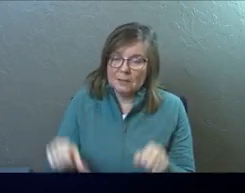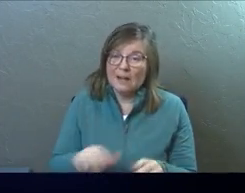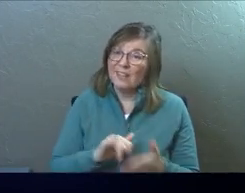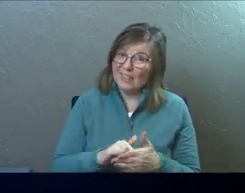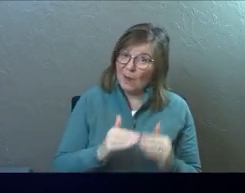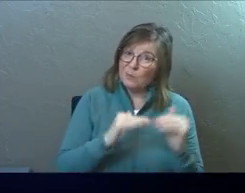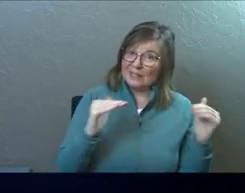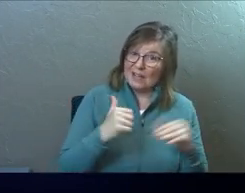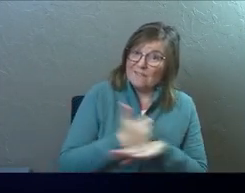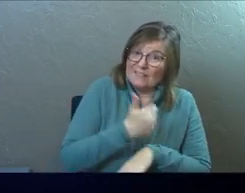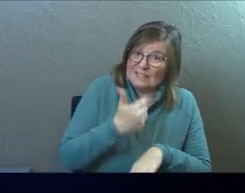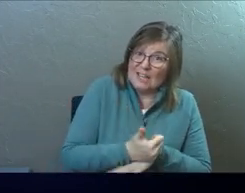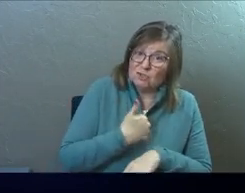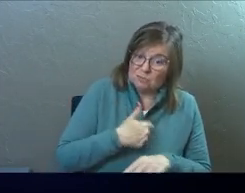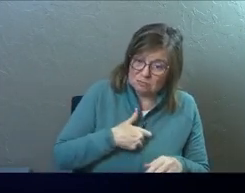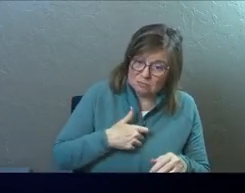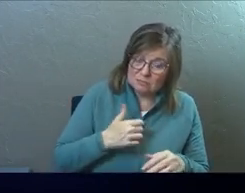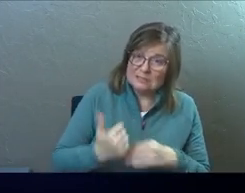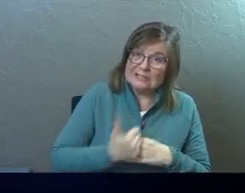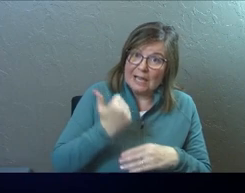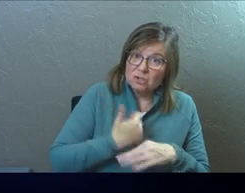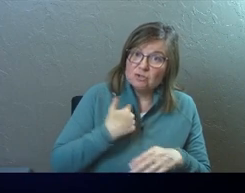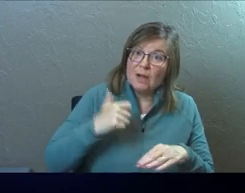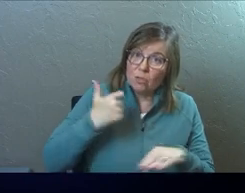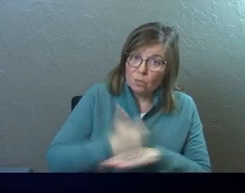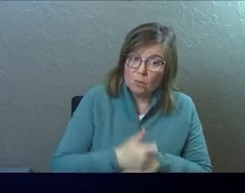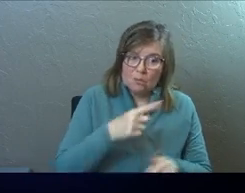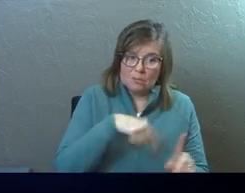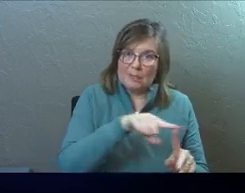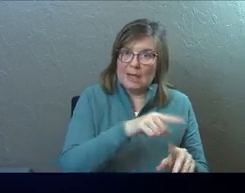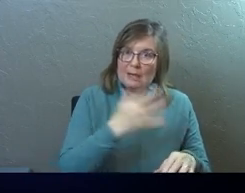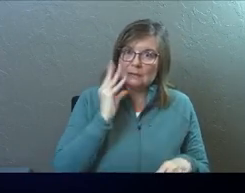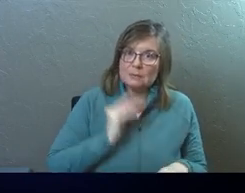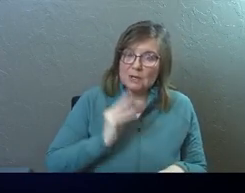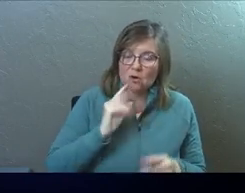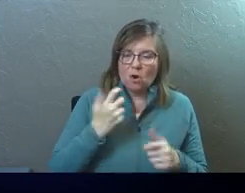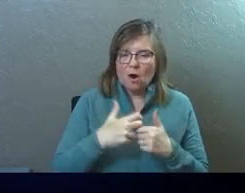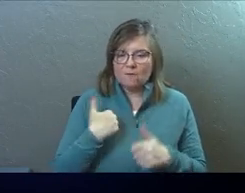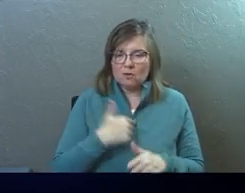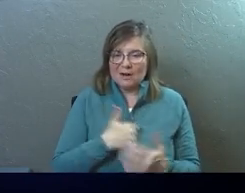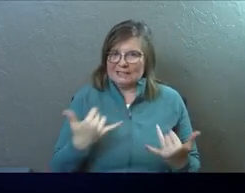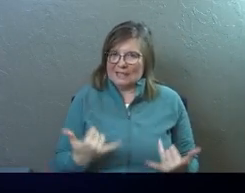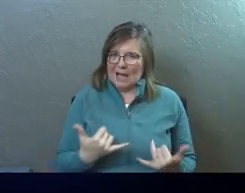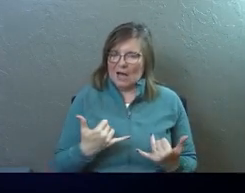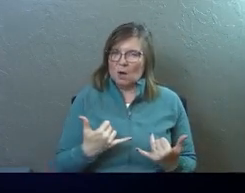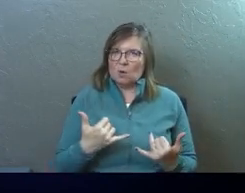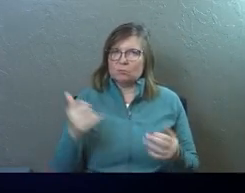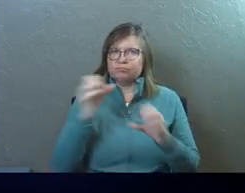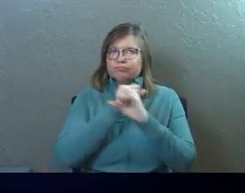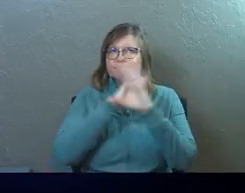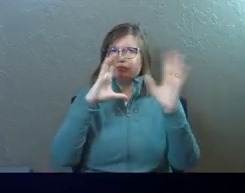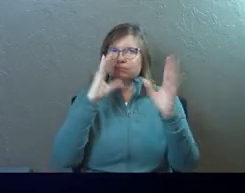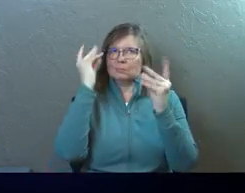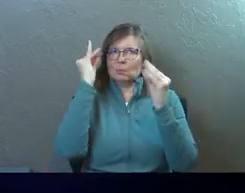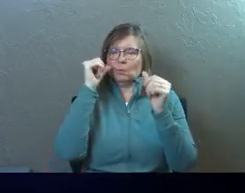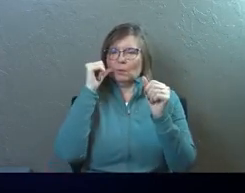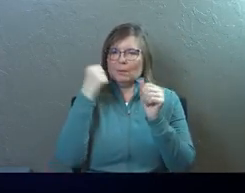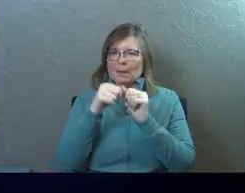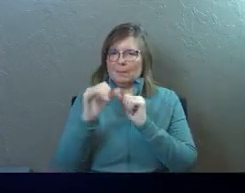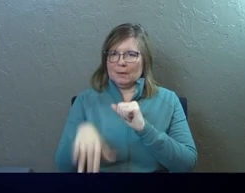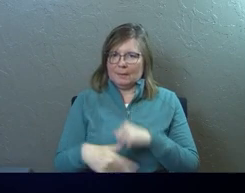That's the level of danger and threat the early church was under. And it's hard for us in our current culture to remember that.